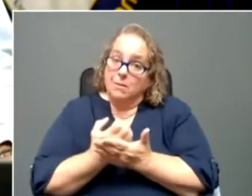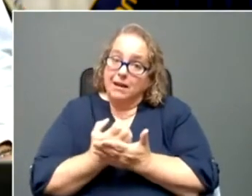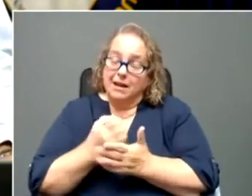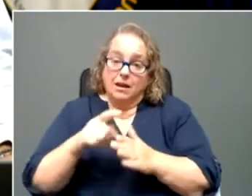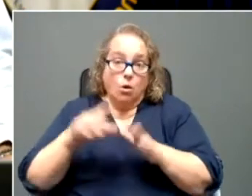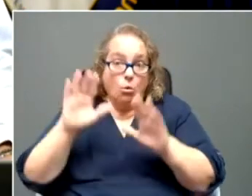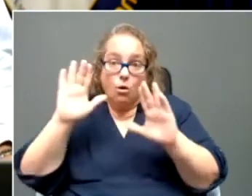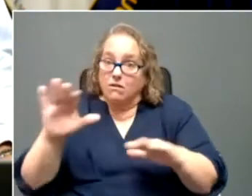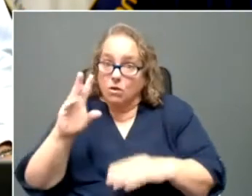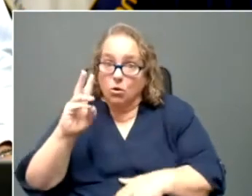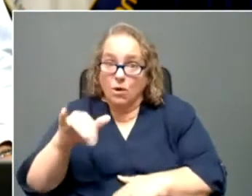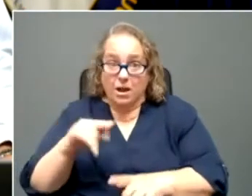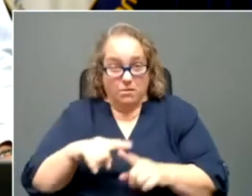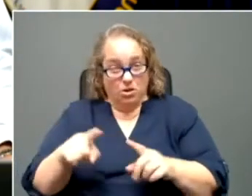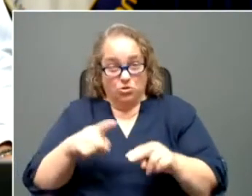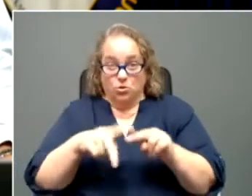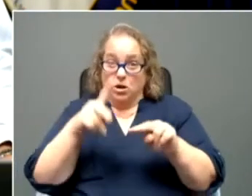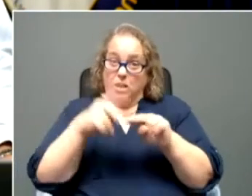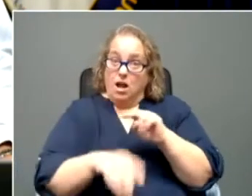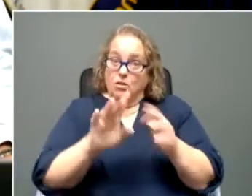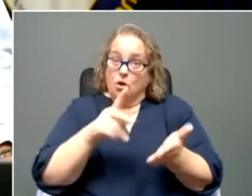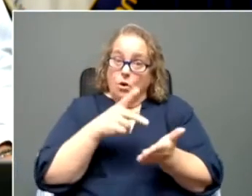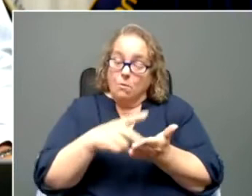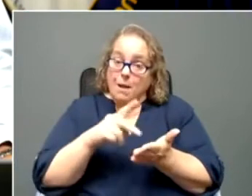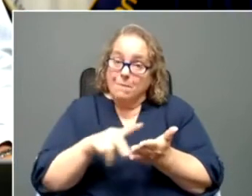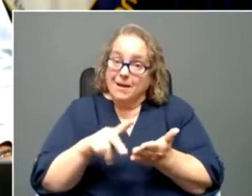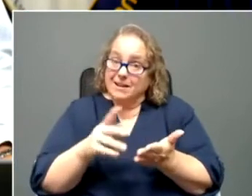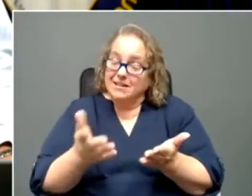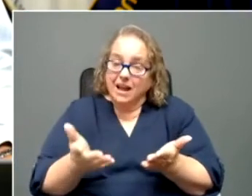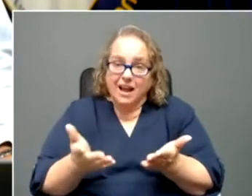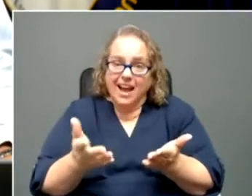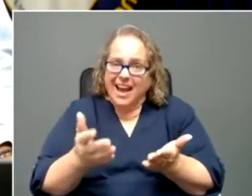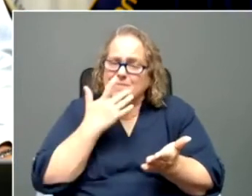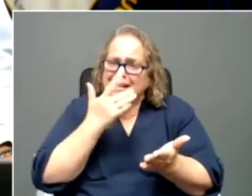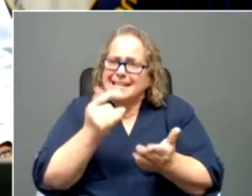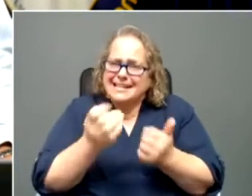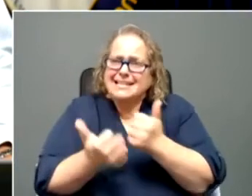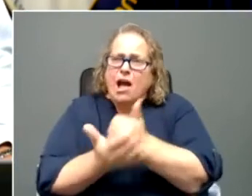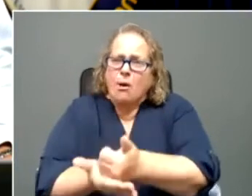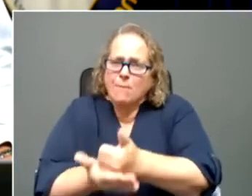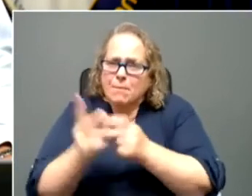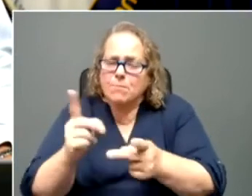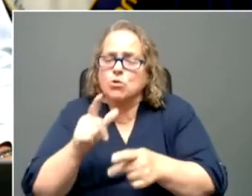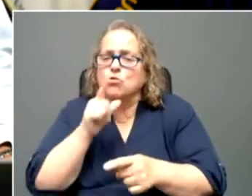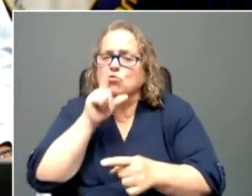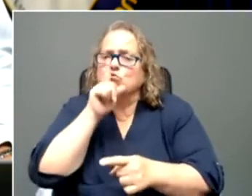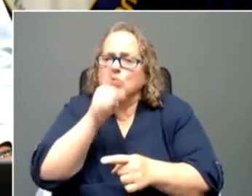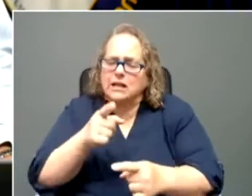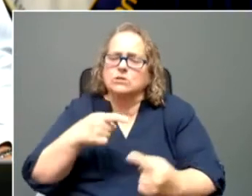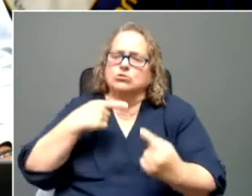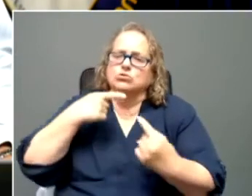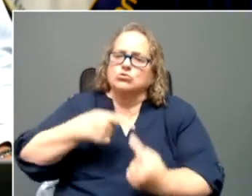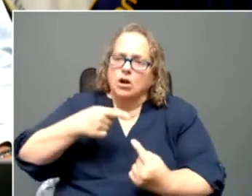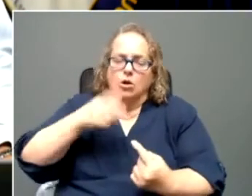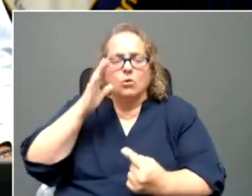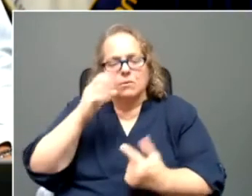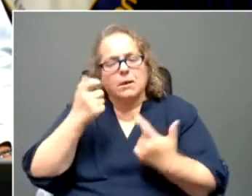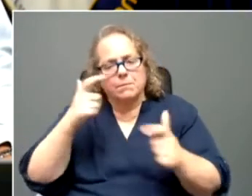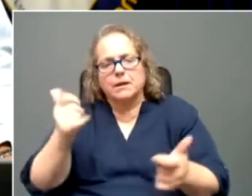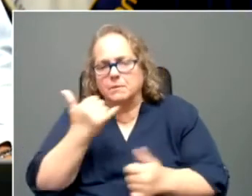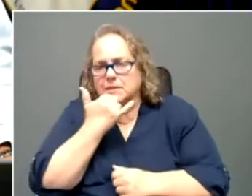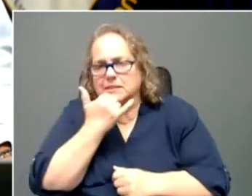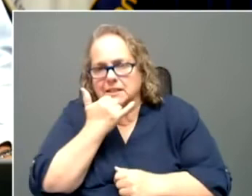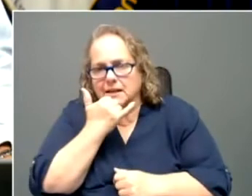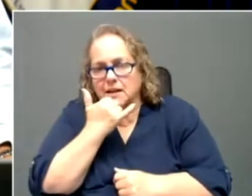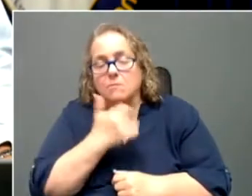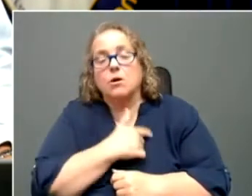but are also helping those that are really struggling, you know, would be a major mistake. Uh, but we are working,